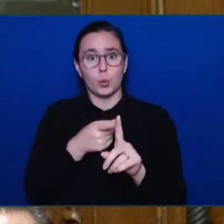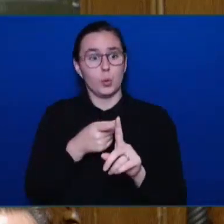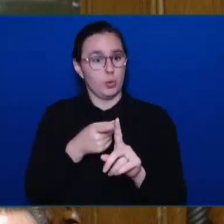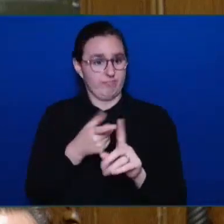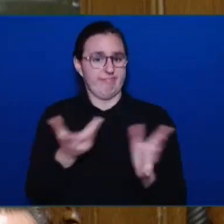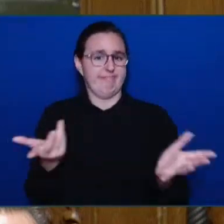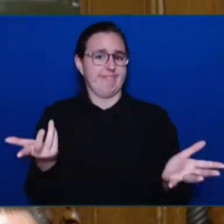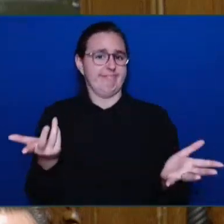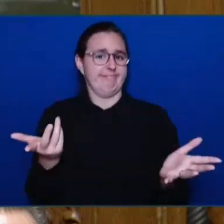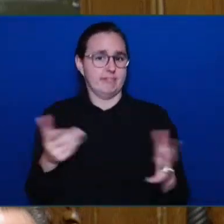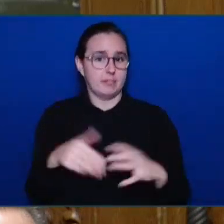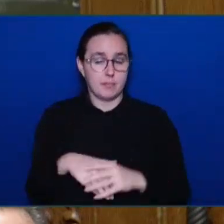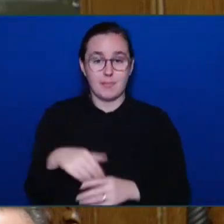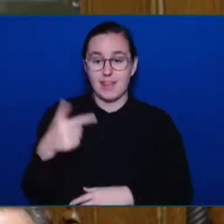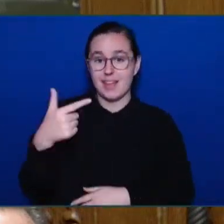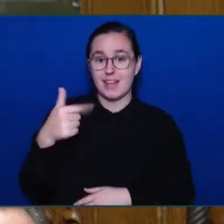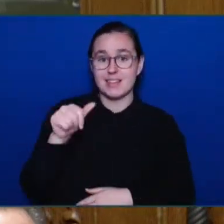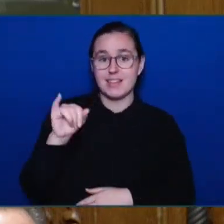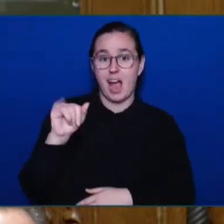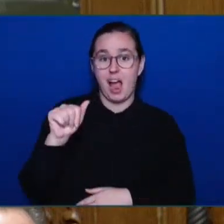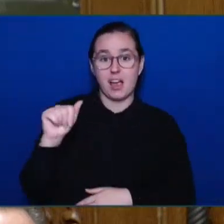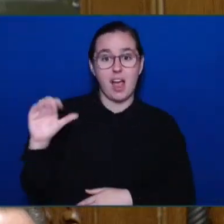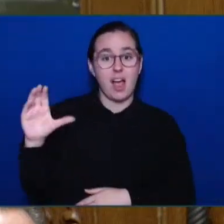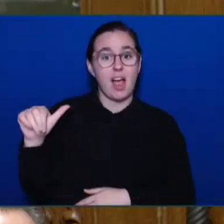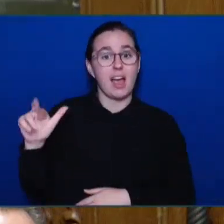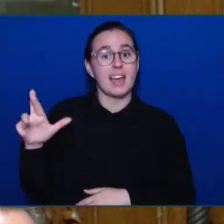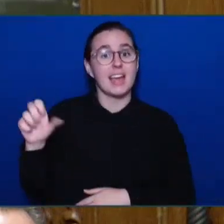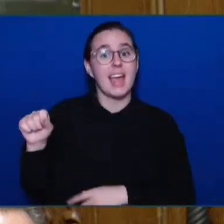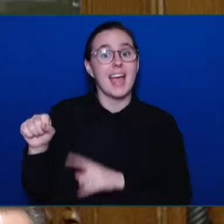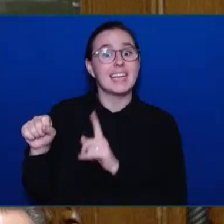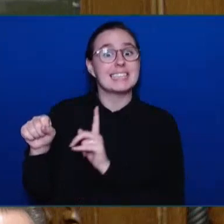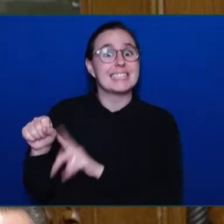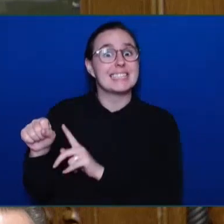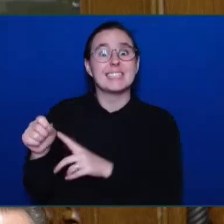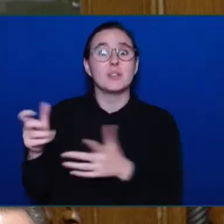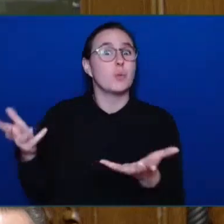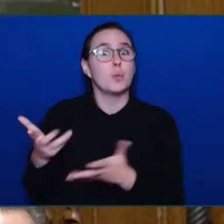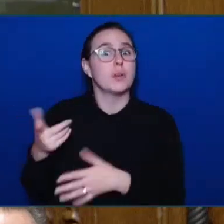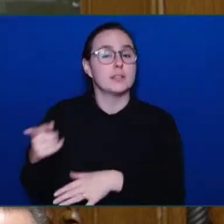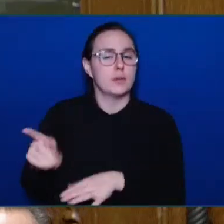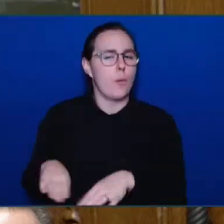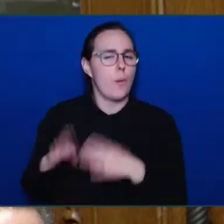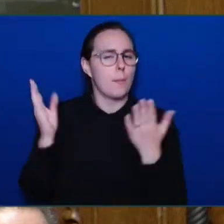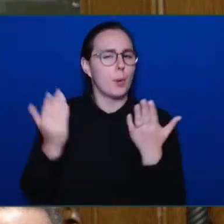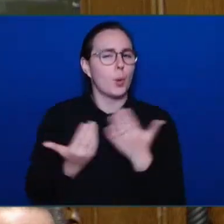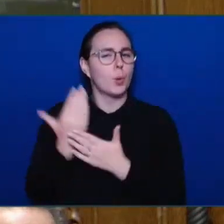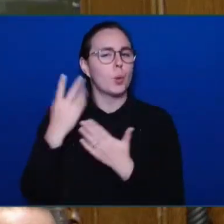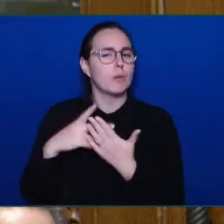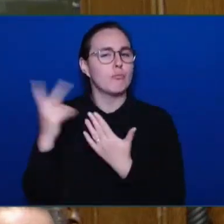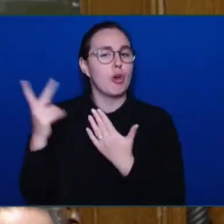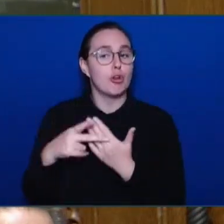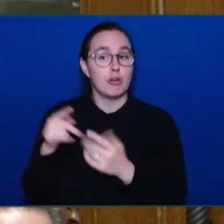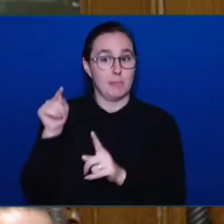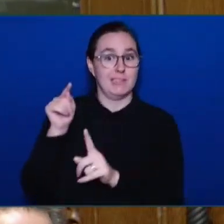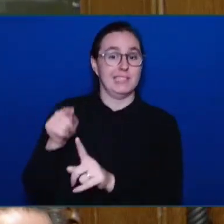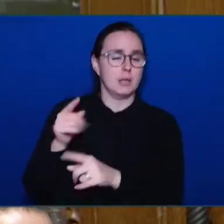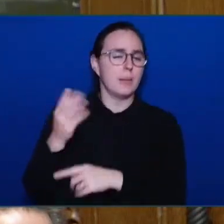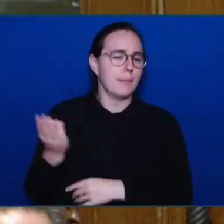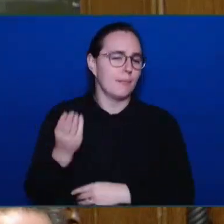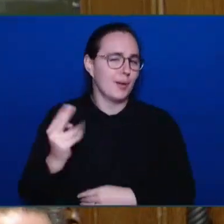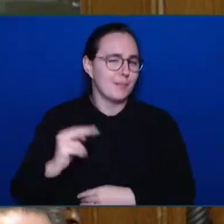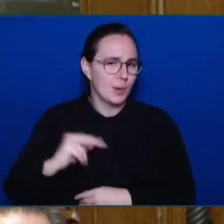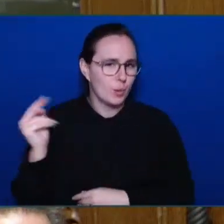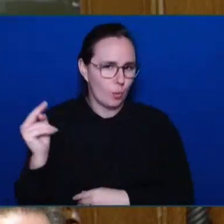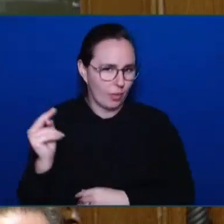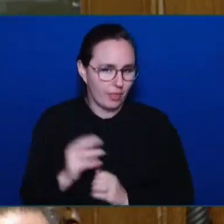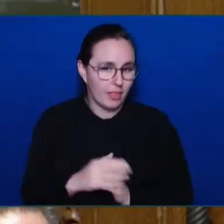program in Burnaby North. And it can give you a new lease on life. It started last May as a three-hour